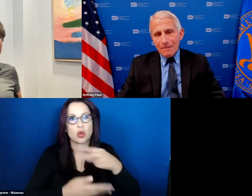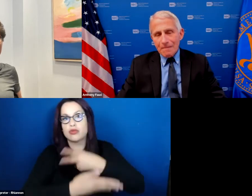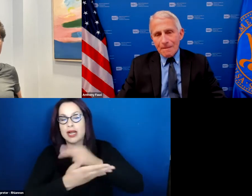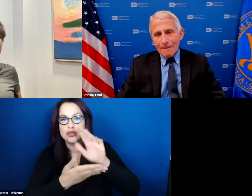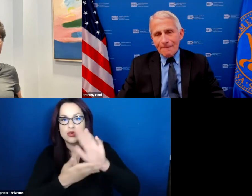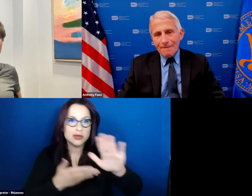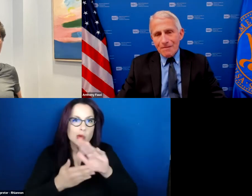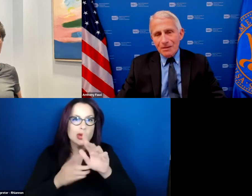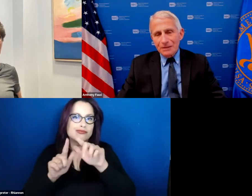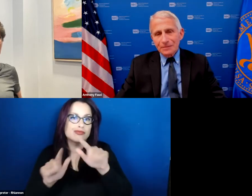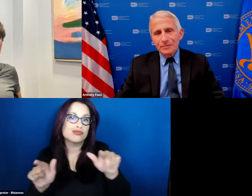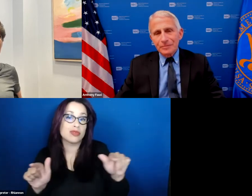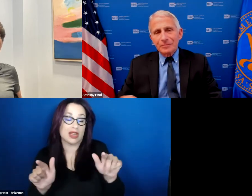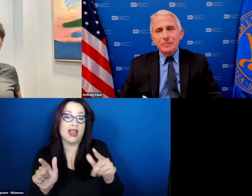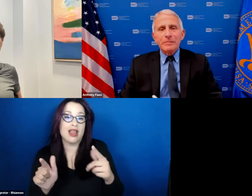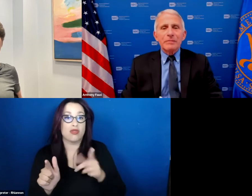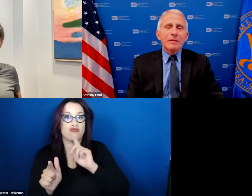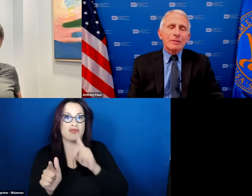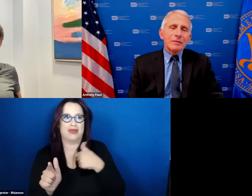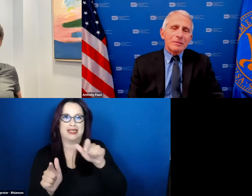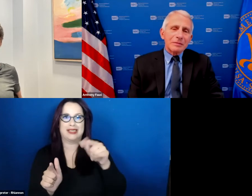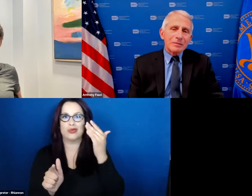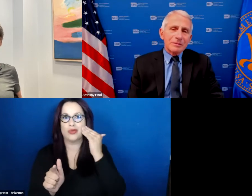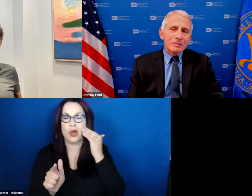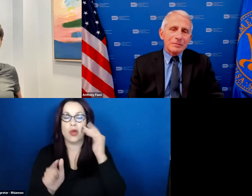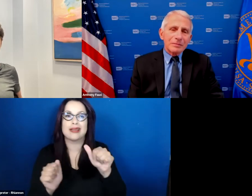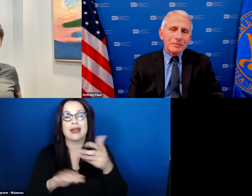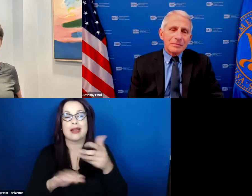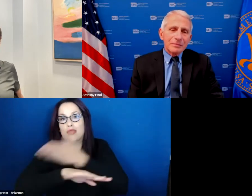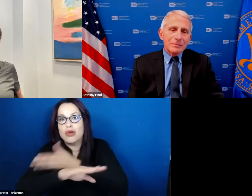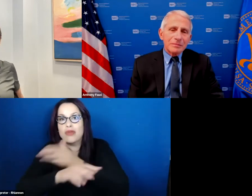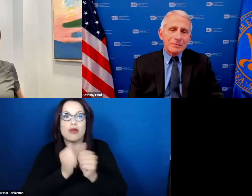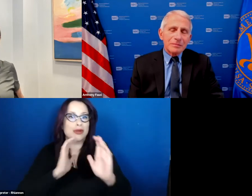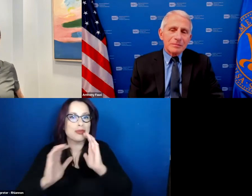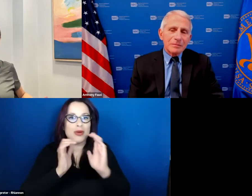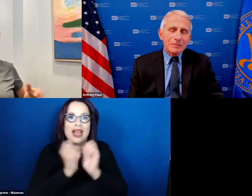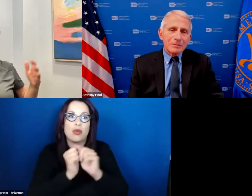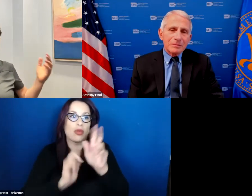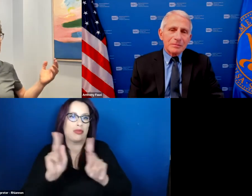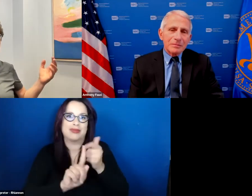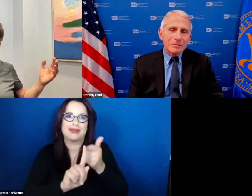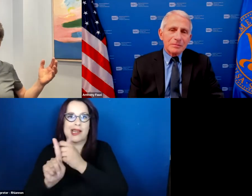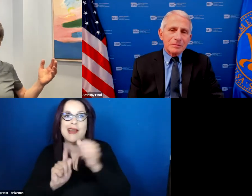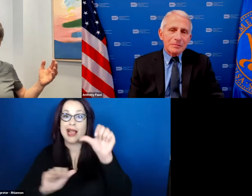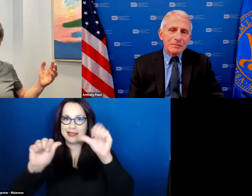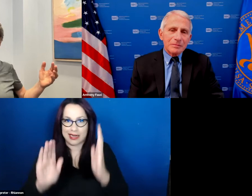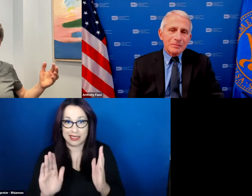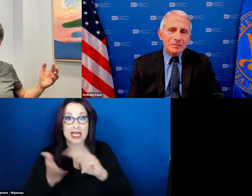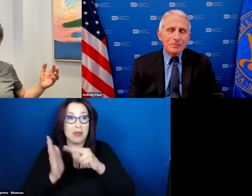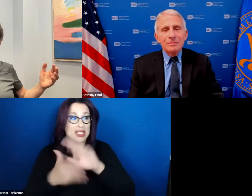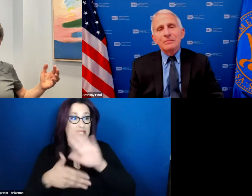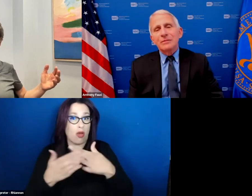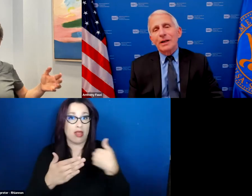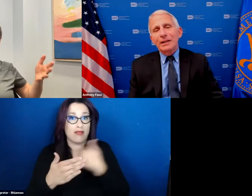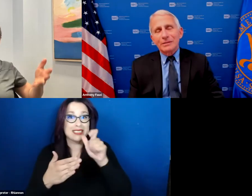ways of communicating with non-scientists with all of us in some way need to be a public health ambassador